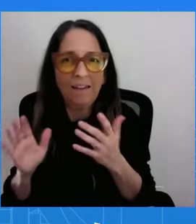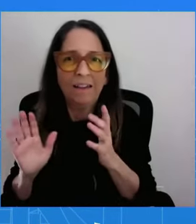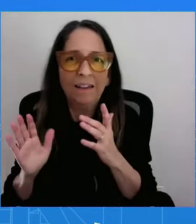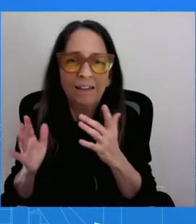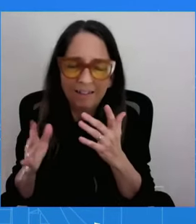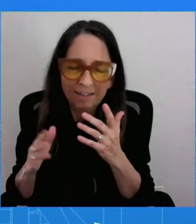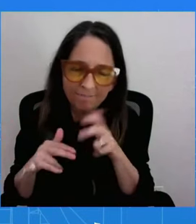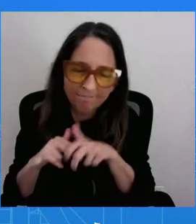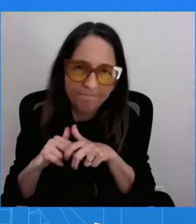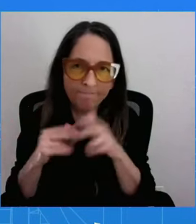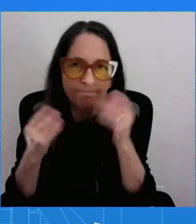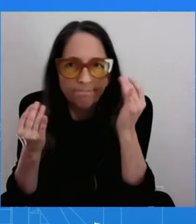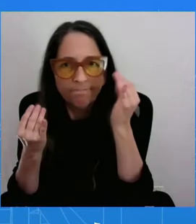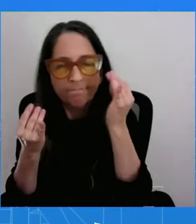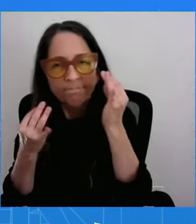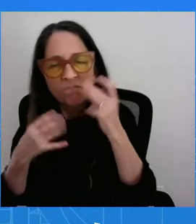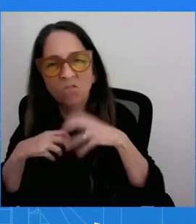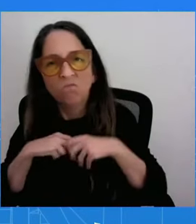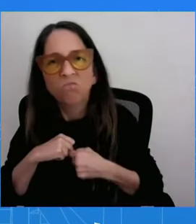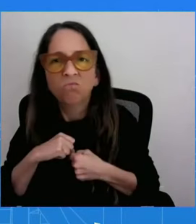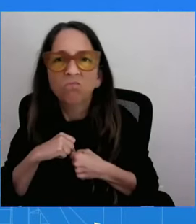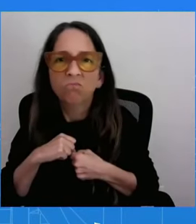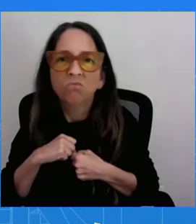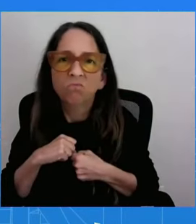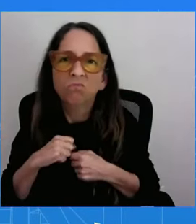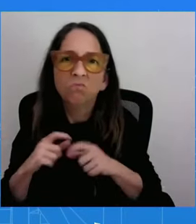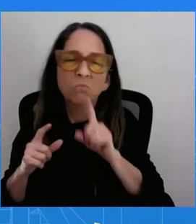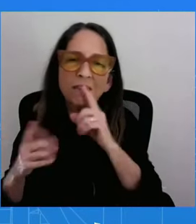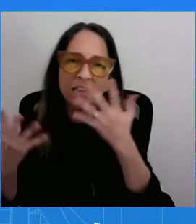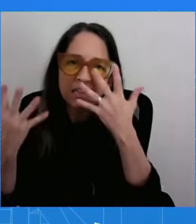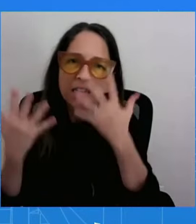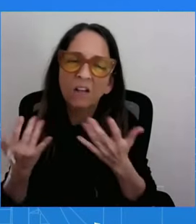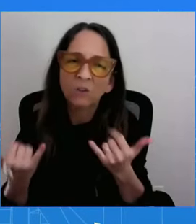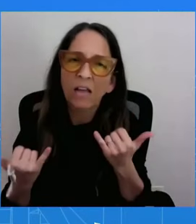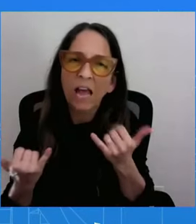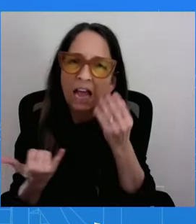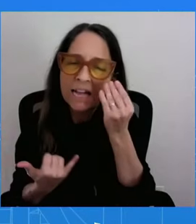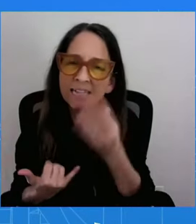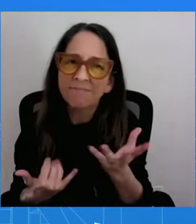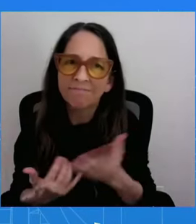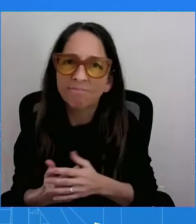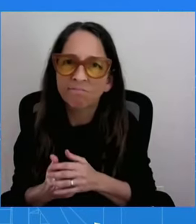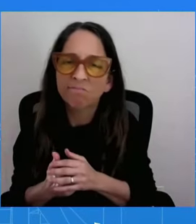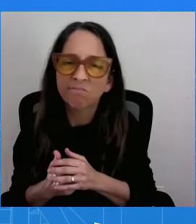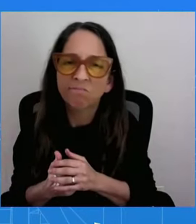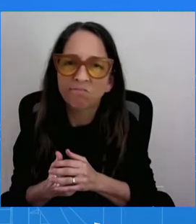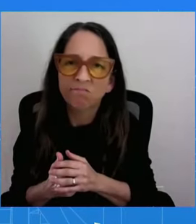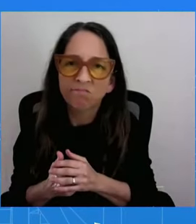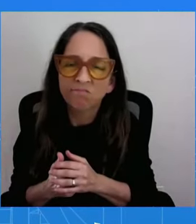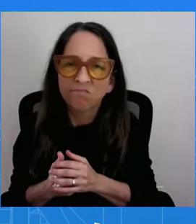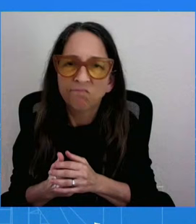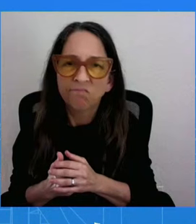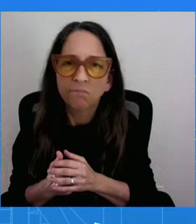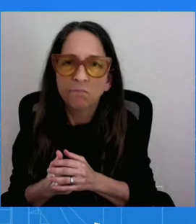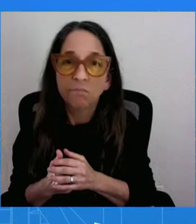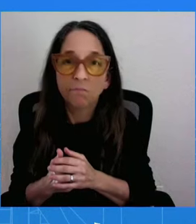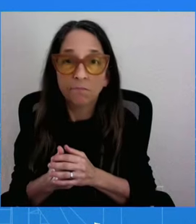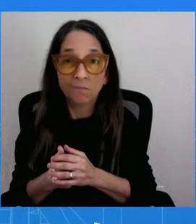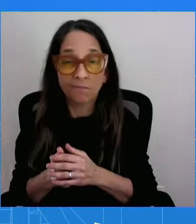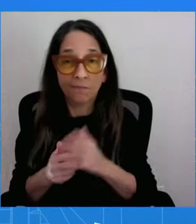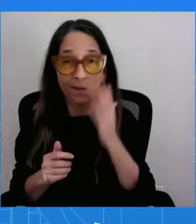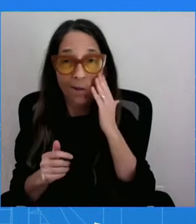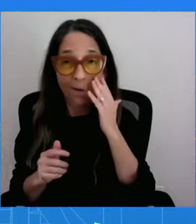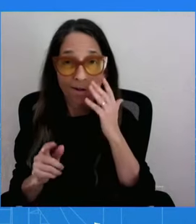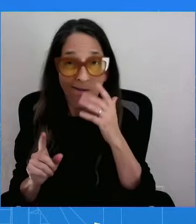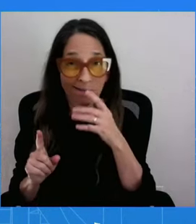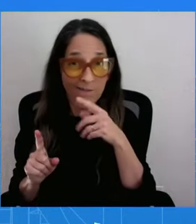day, and I cannot imagine. I know the parents who have their child going to that